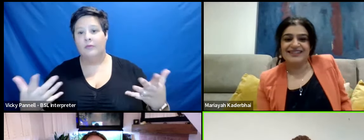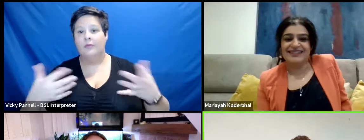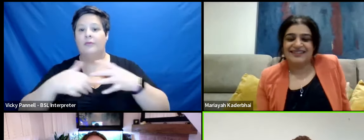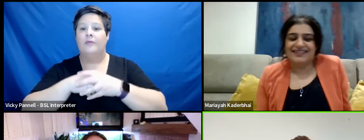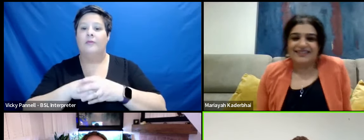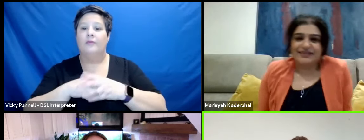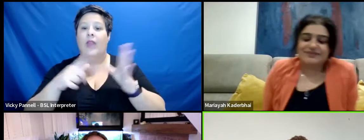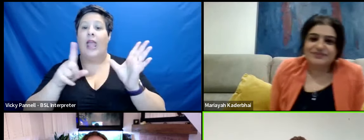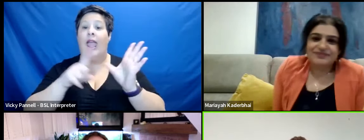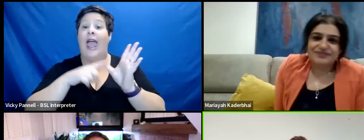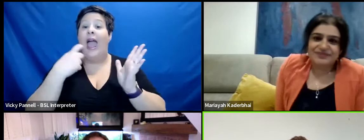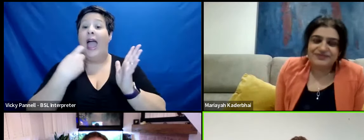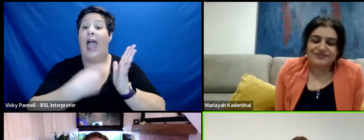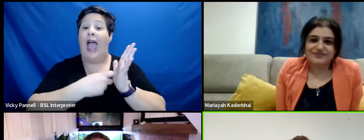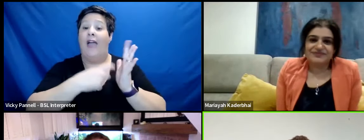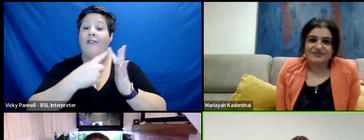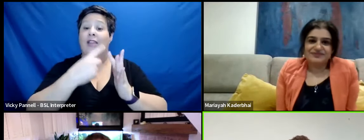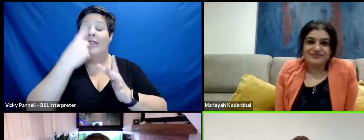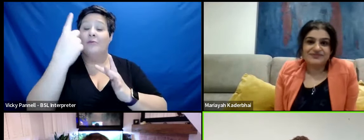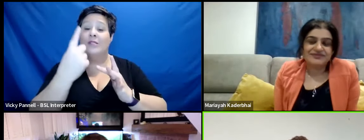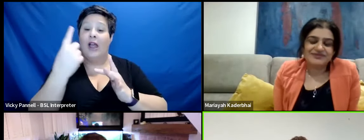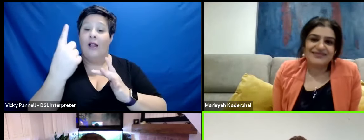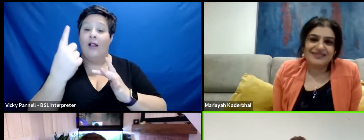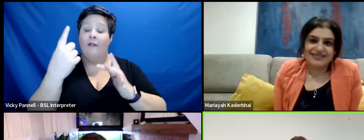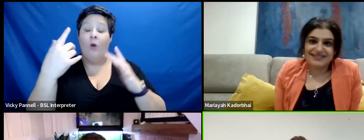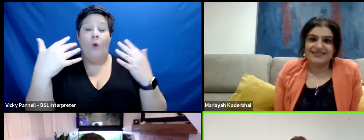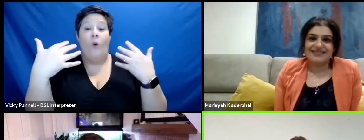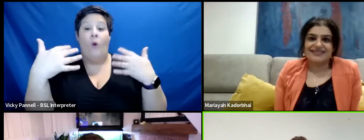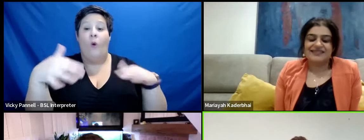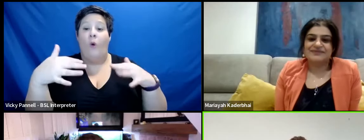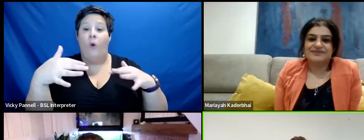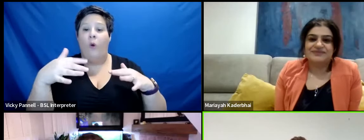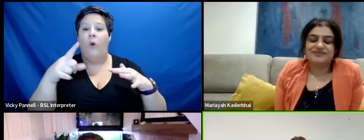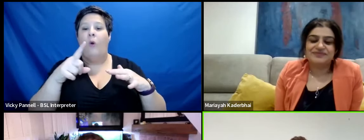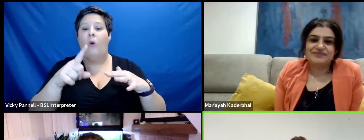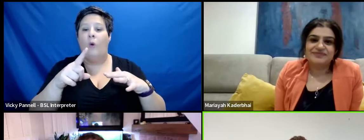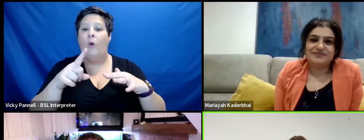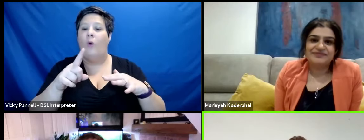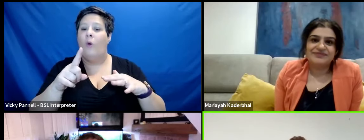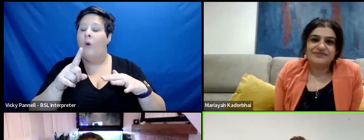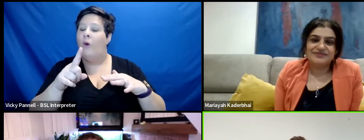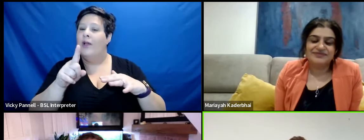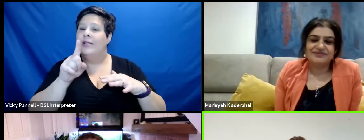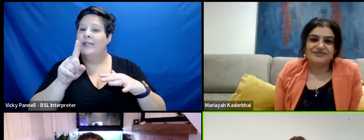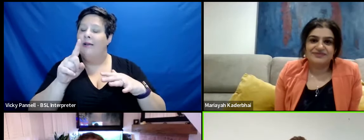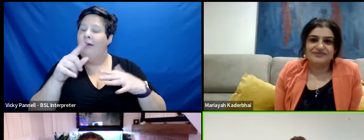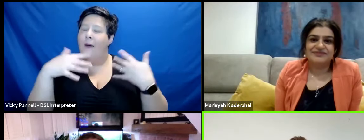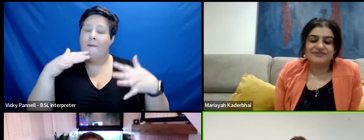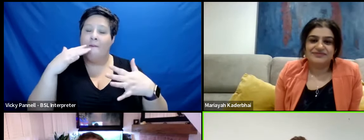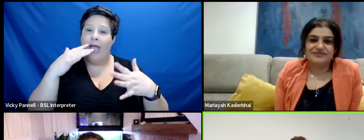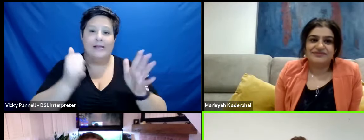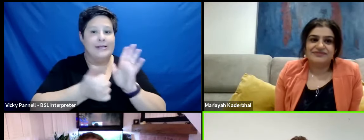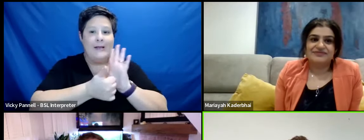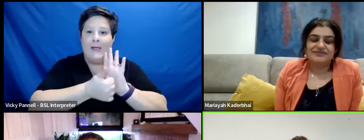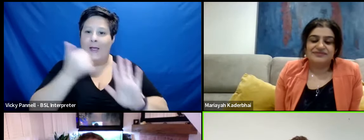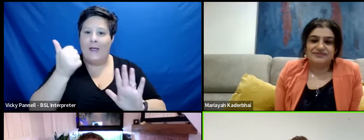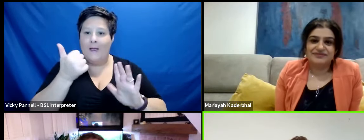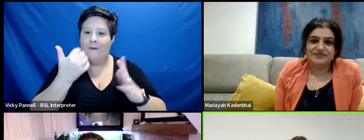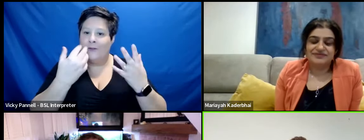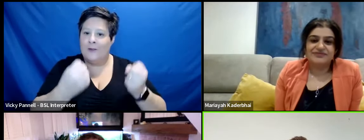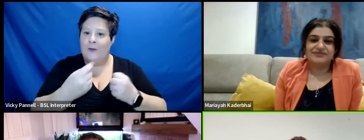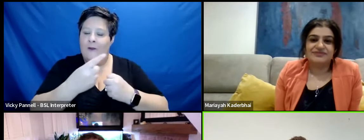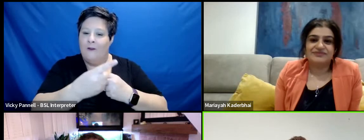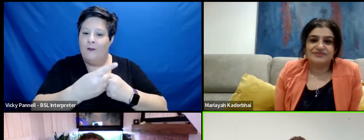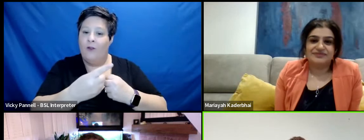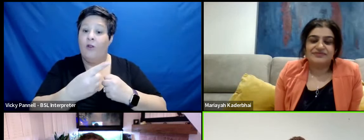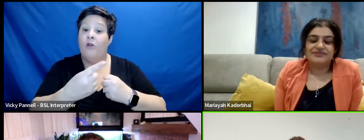Ari is a child of light. She just has an incredible gift. And